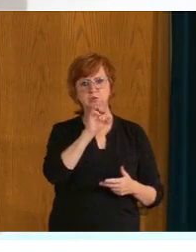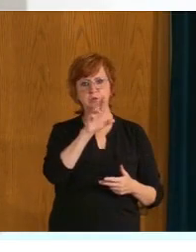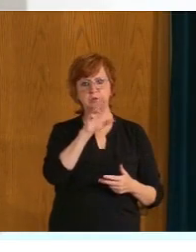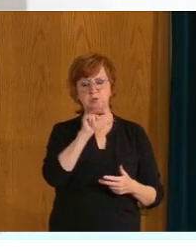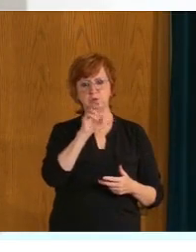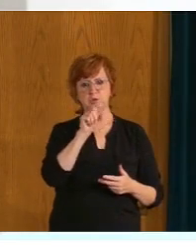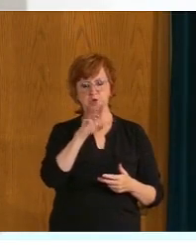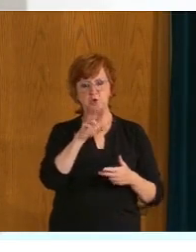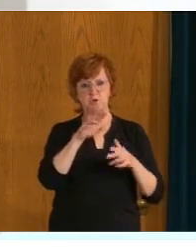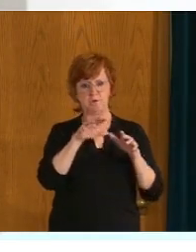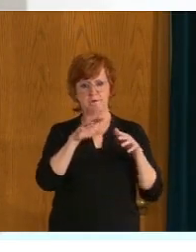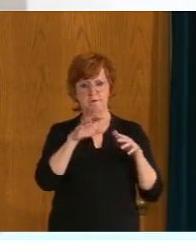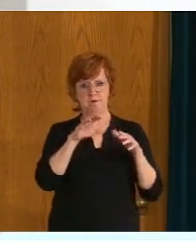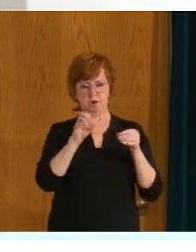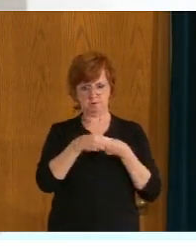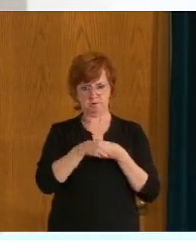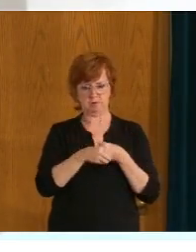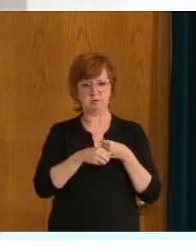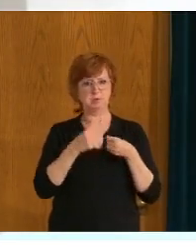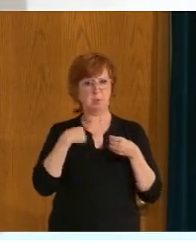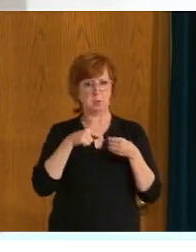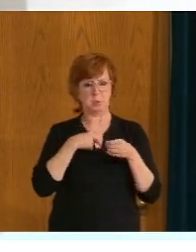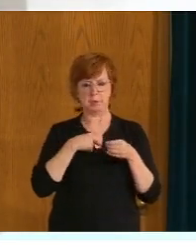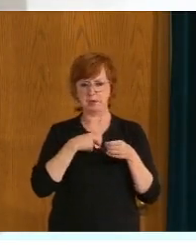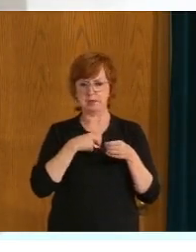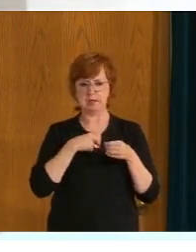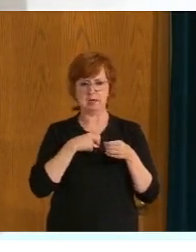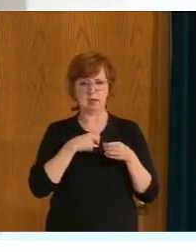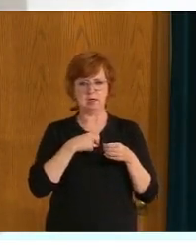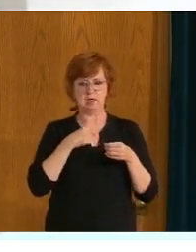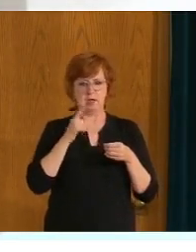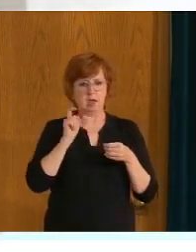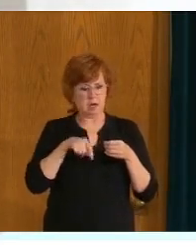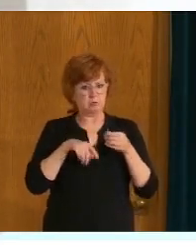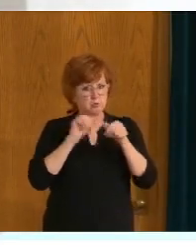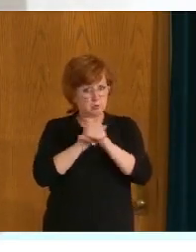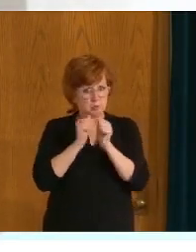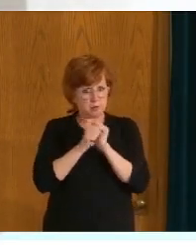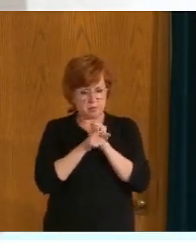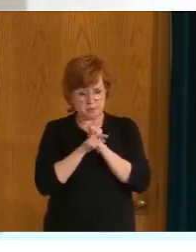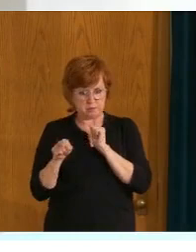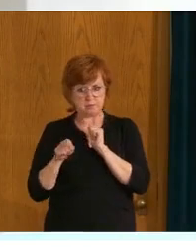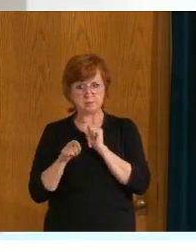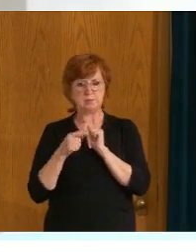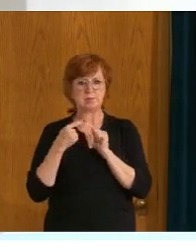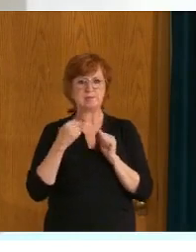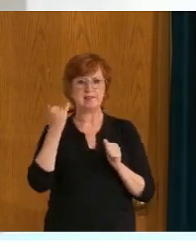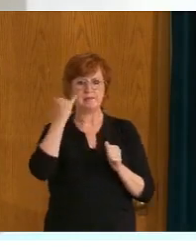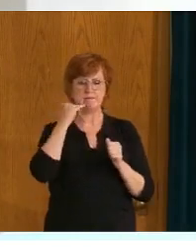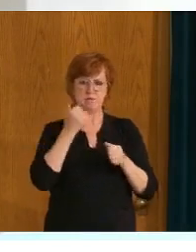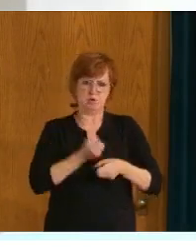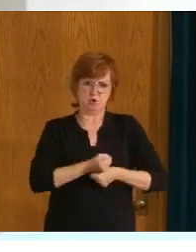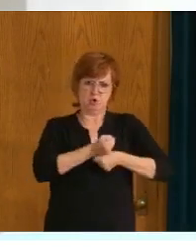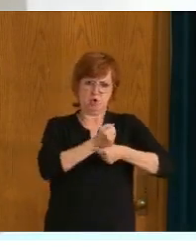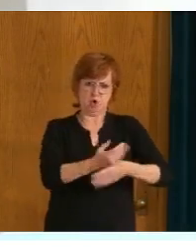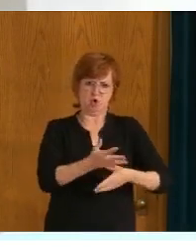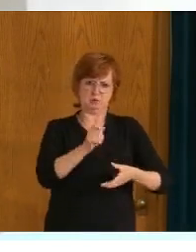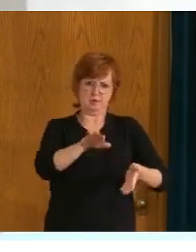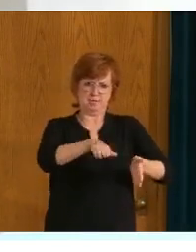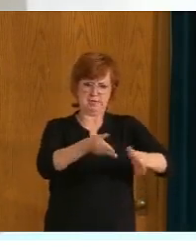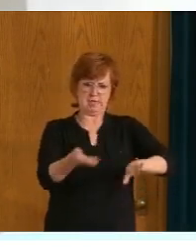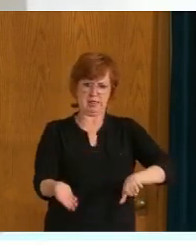some concern about, cause of death not identified, we, obviously work with the coroner's office. Uh, you know,